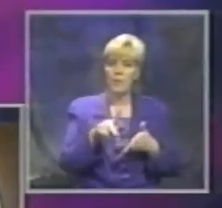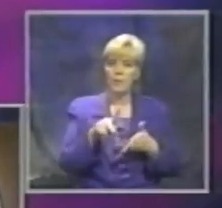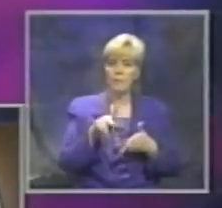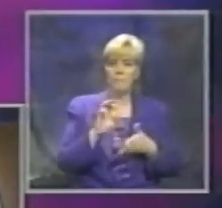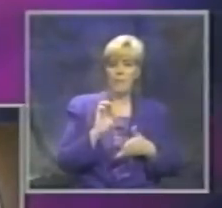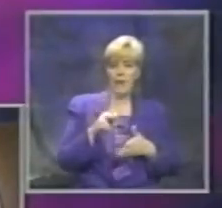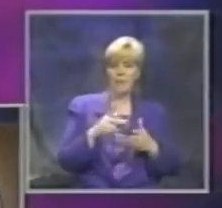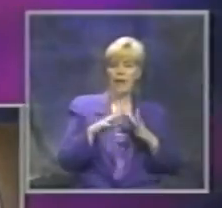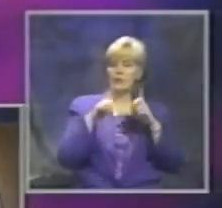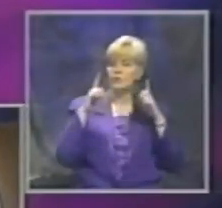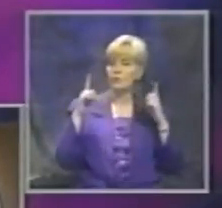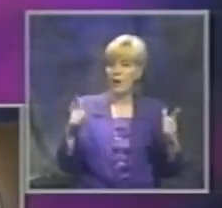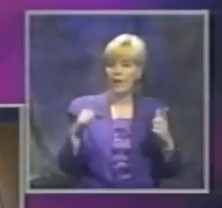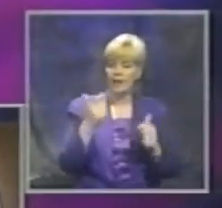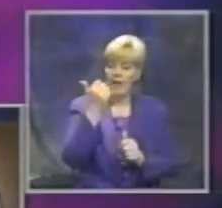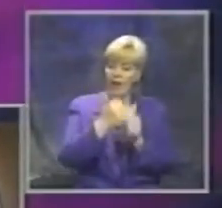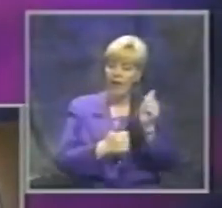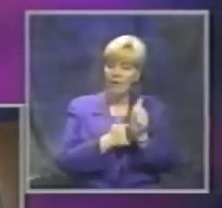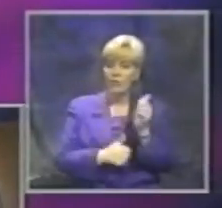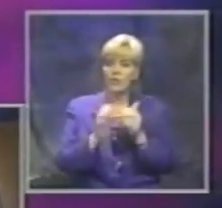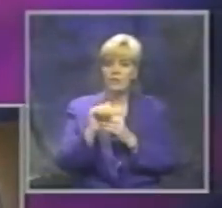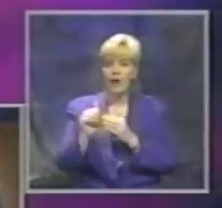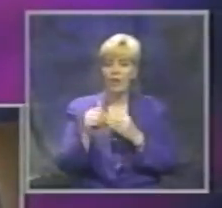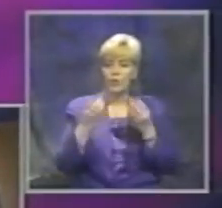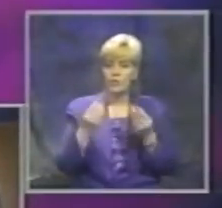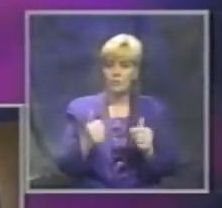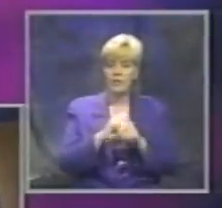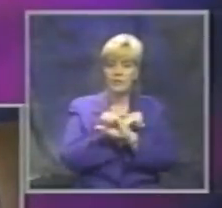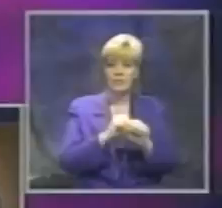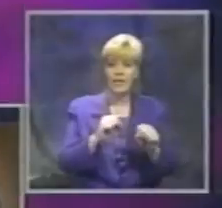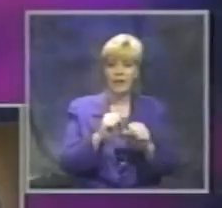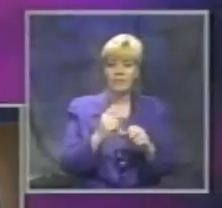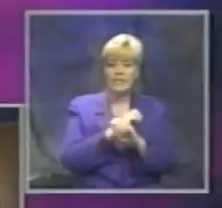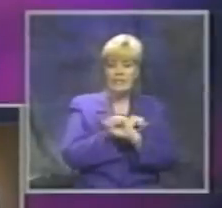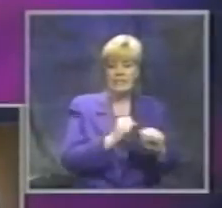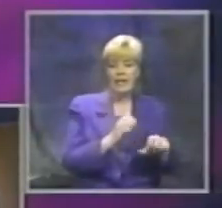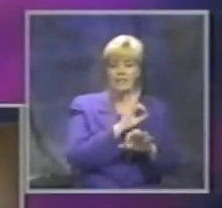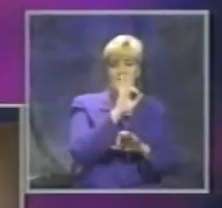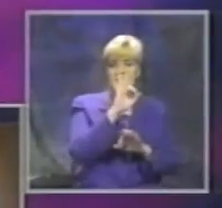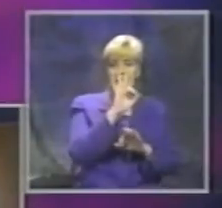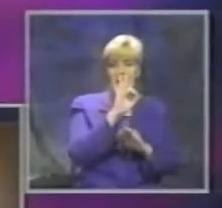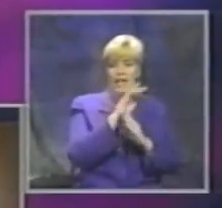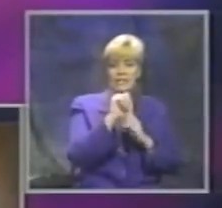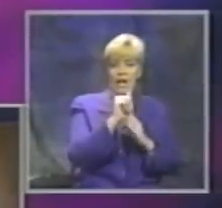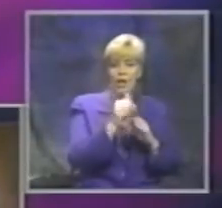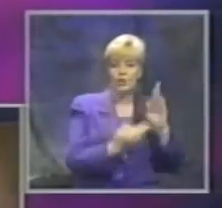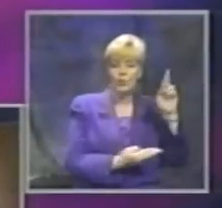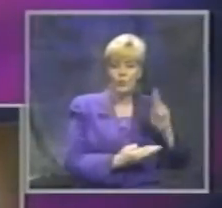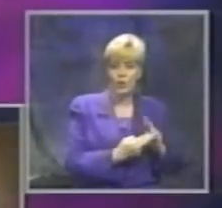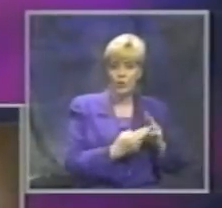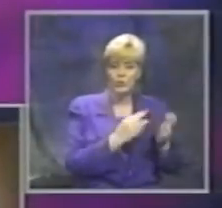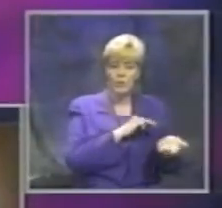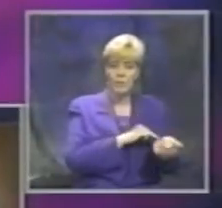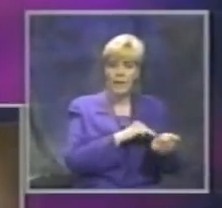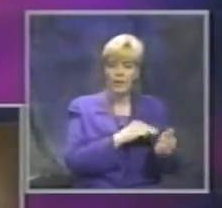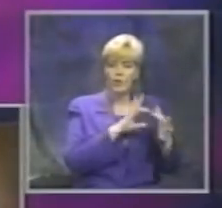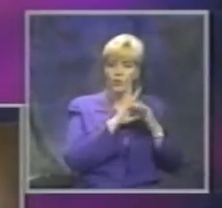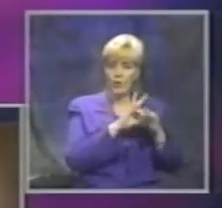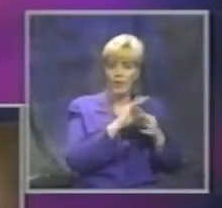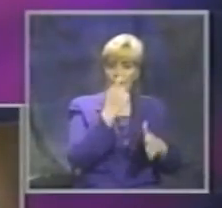Every dollar spent on safety saves $9 in reduced medical and related costs.